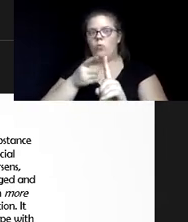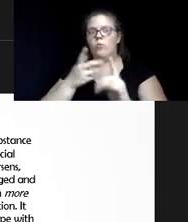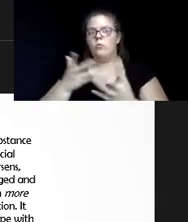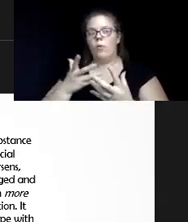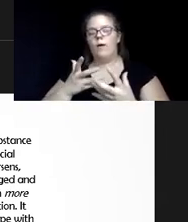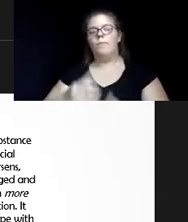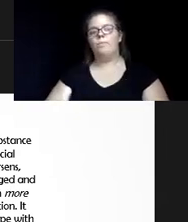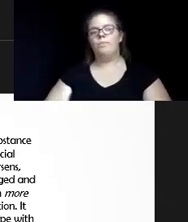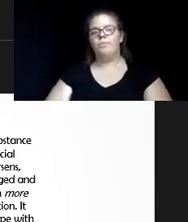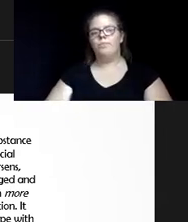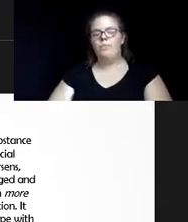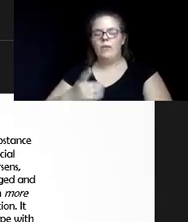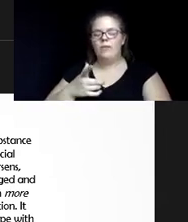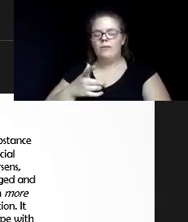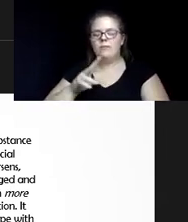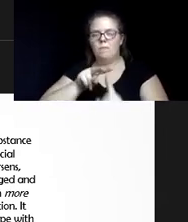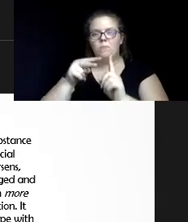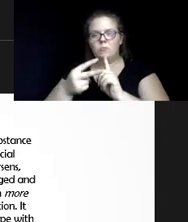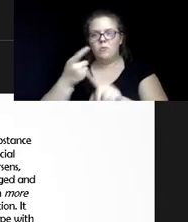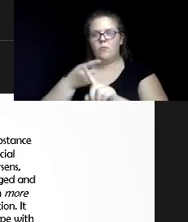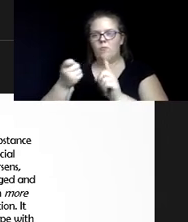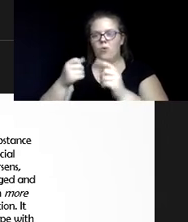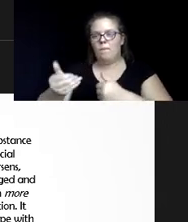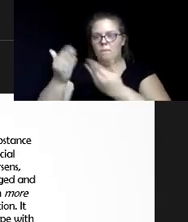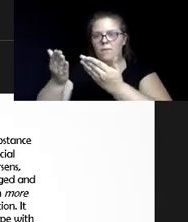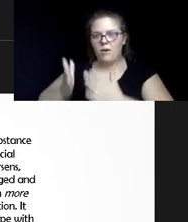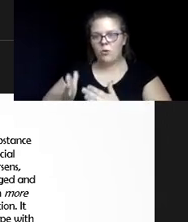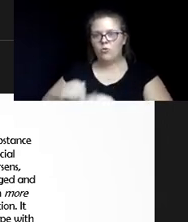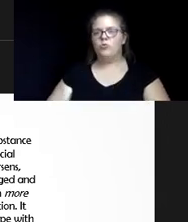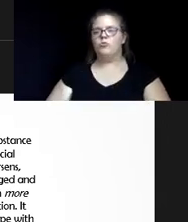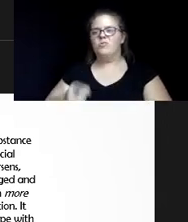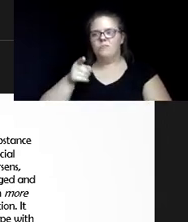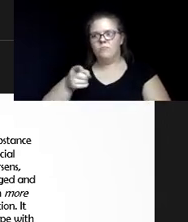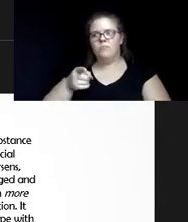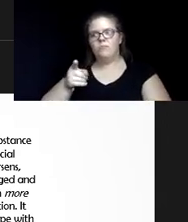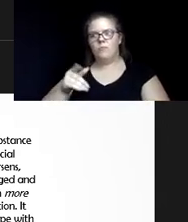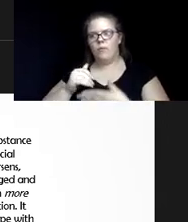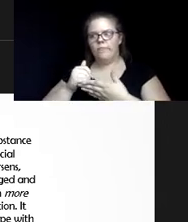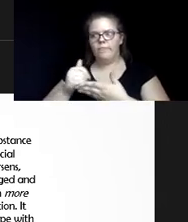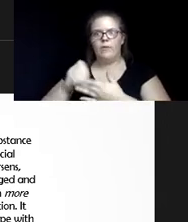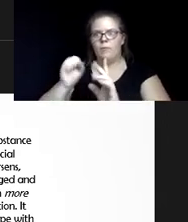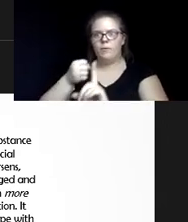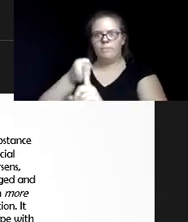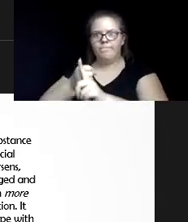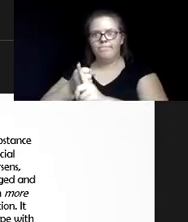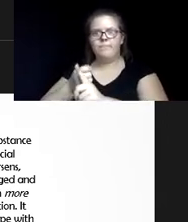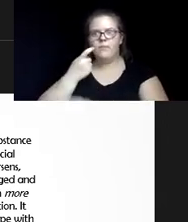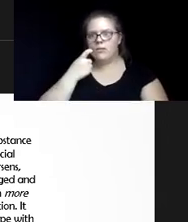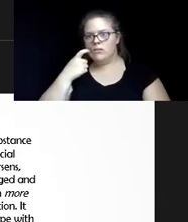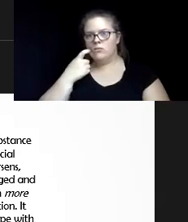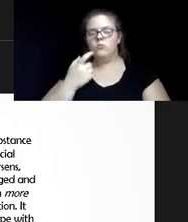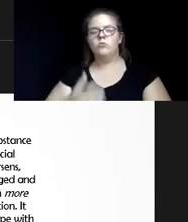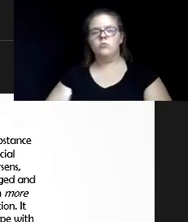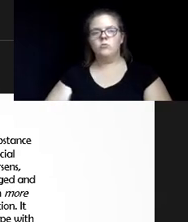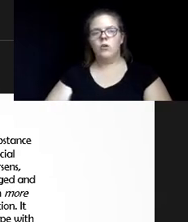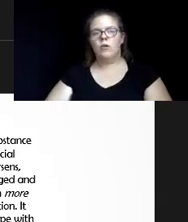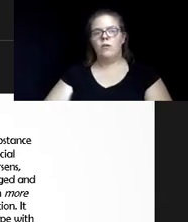the providers as a contribution to addiction right now. There's a, what, what